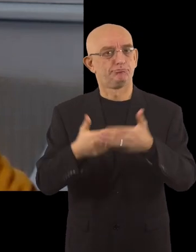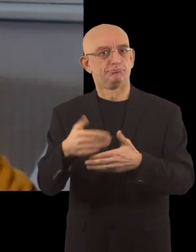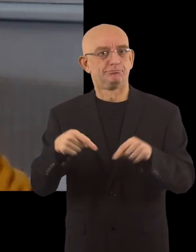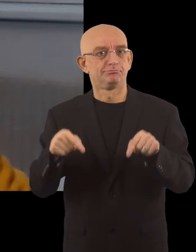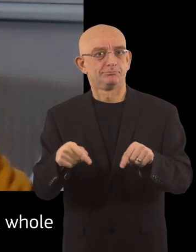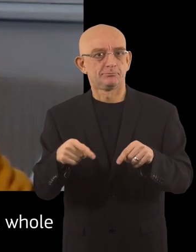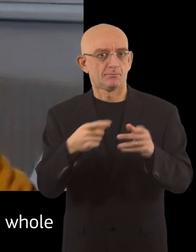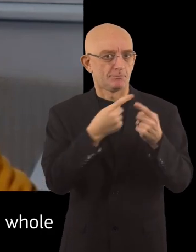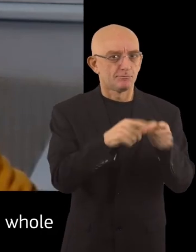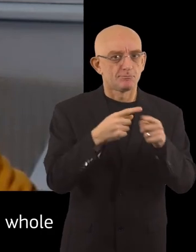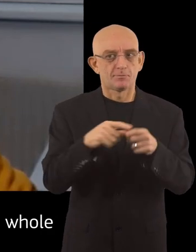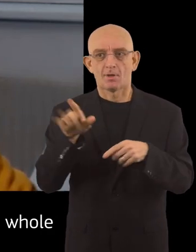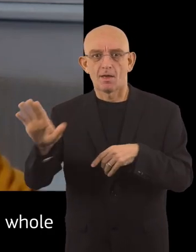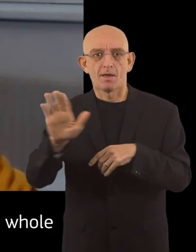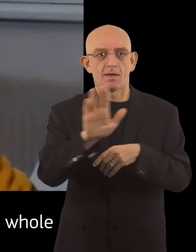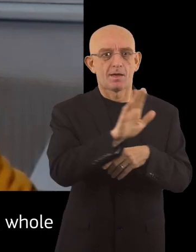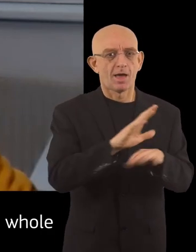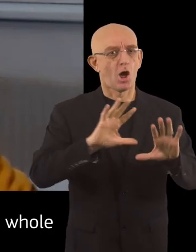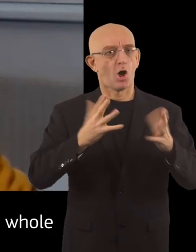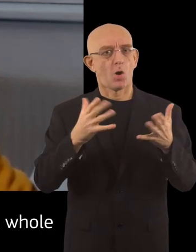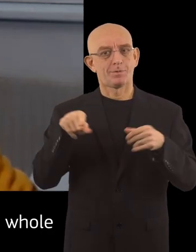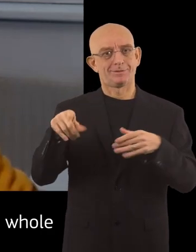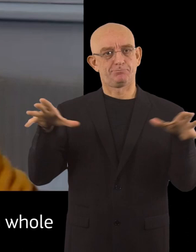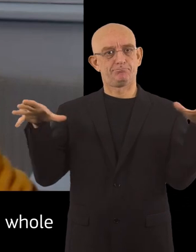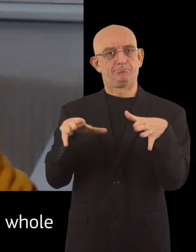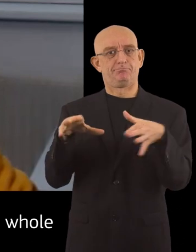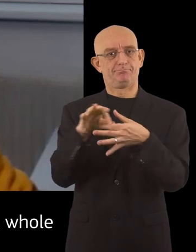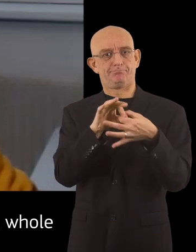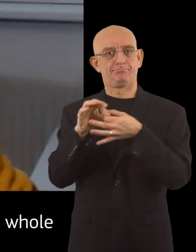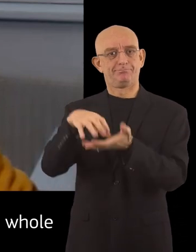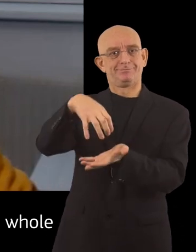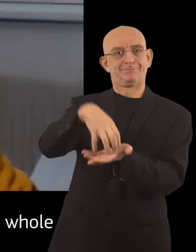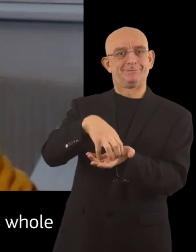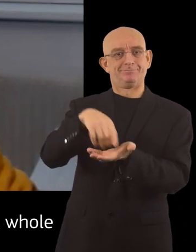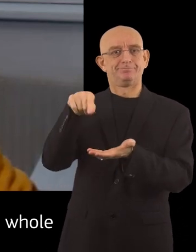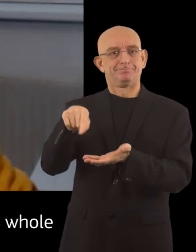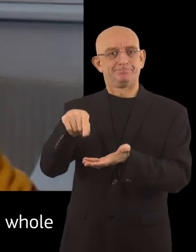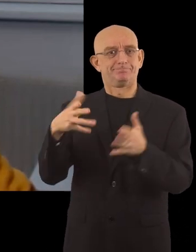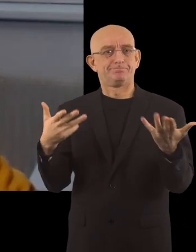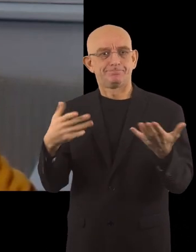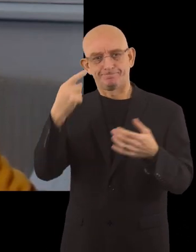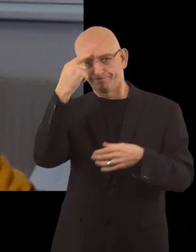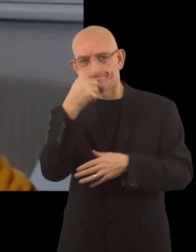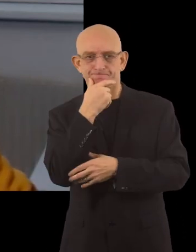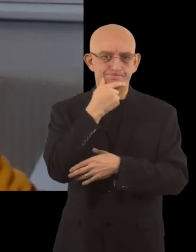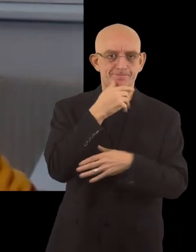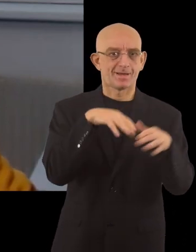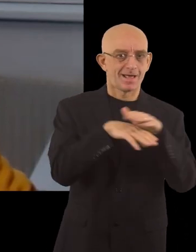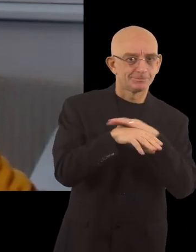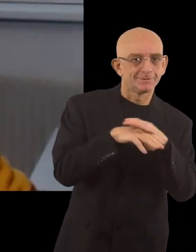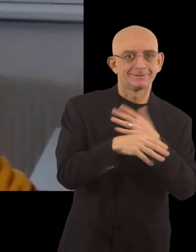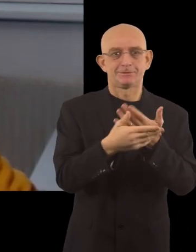progress on each of these aspects and how they, as a whole, address accessibility